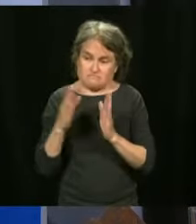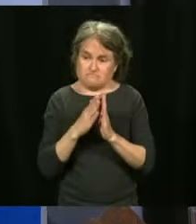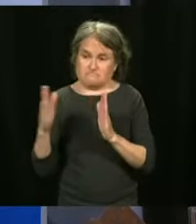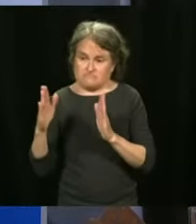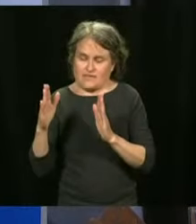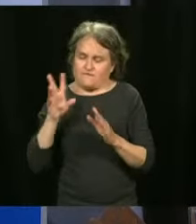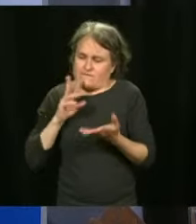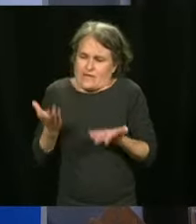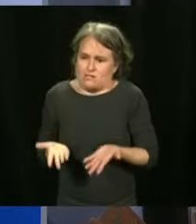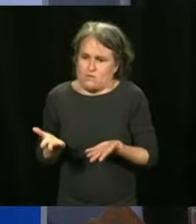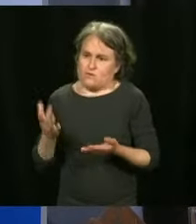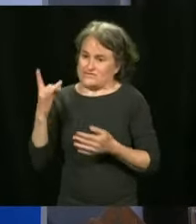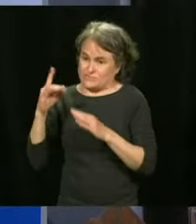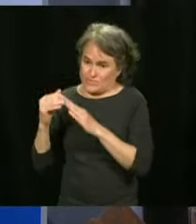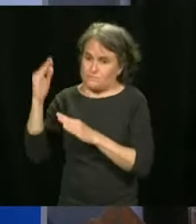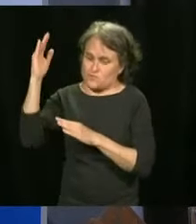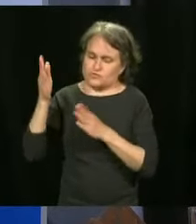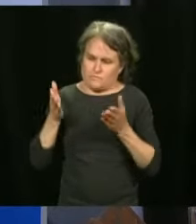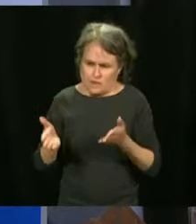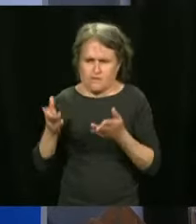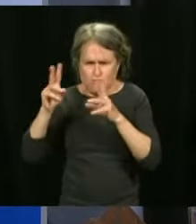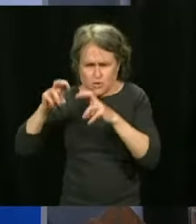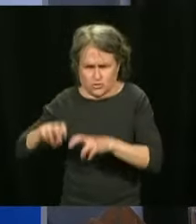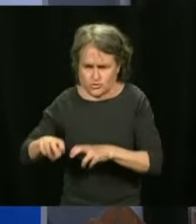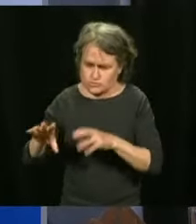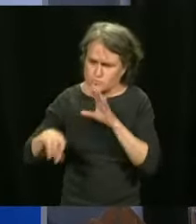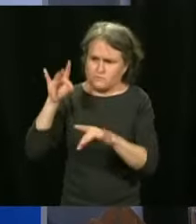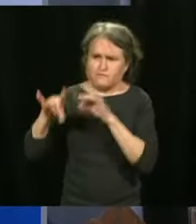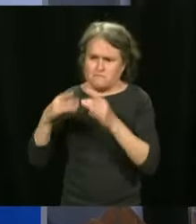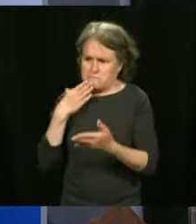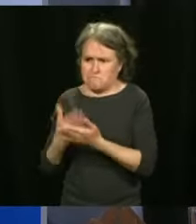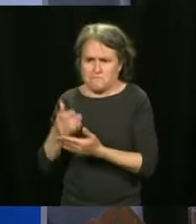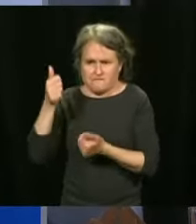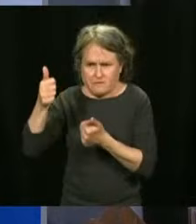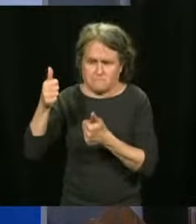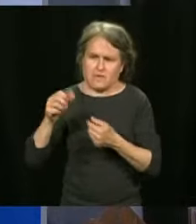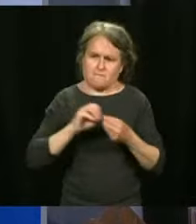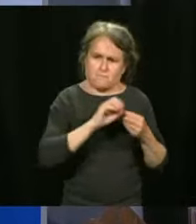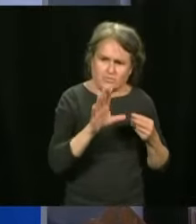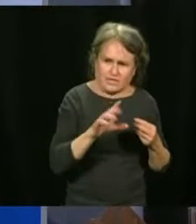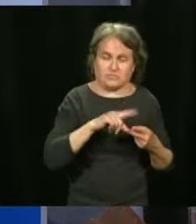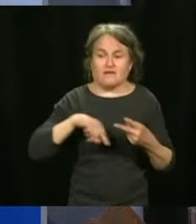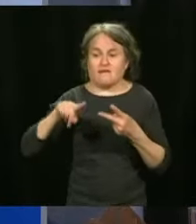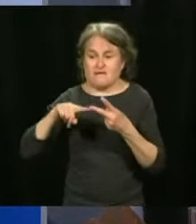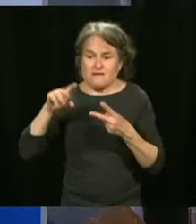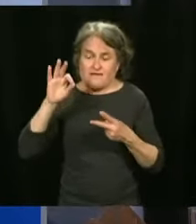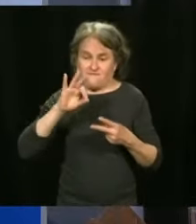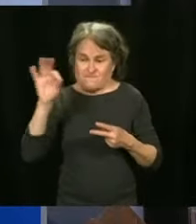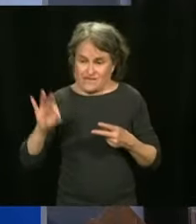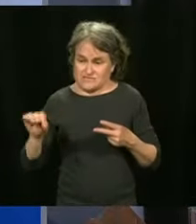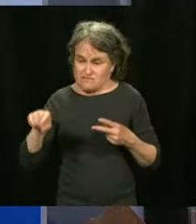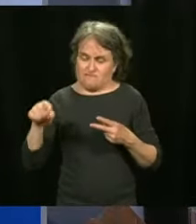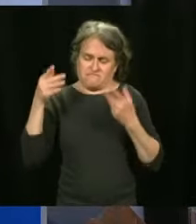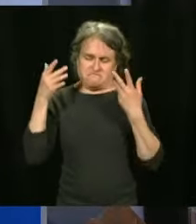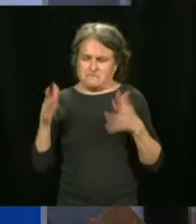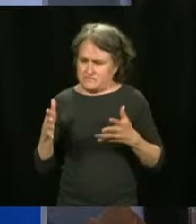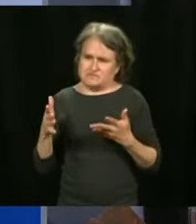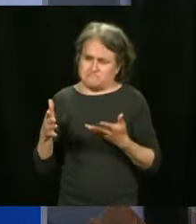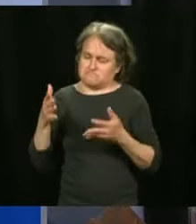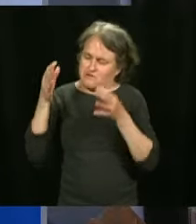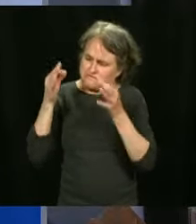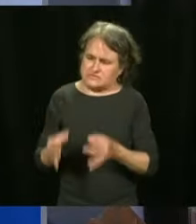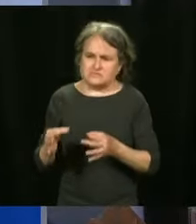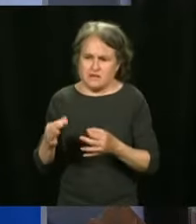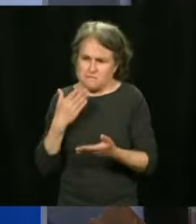18 and up. So, that will probably follow as well. It's coming for Moderna, whereas for Pfizer, it was already confirmed and adopted and approved.